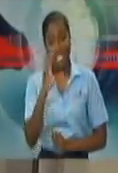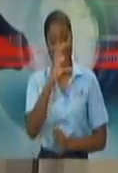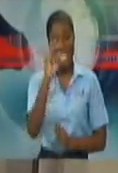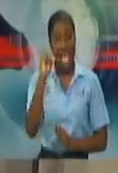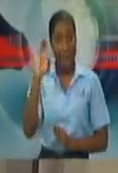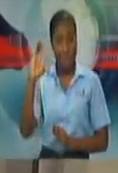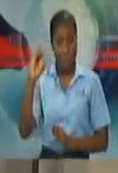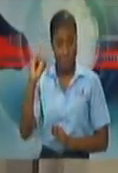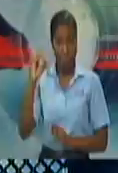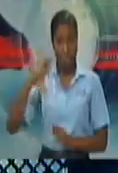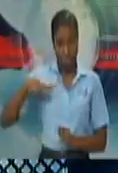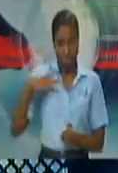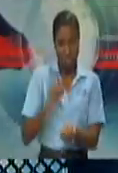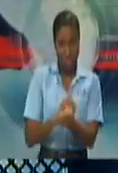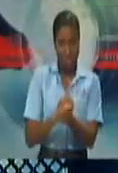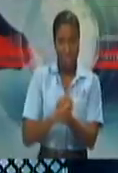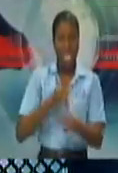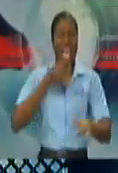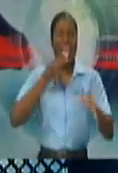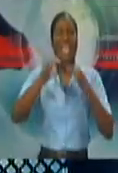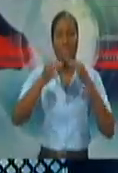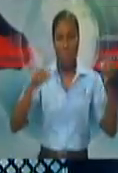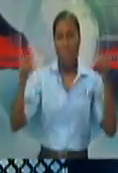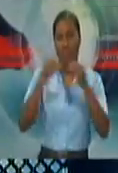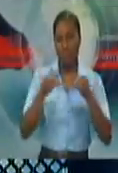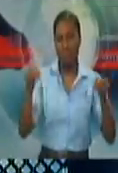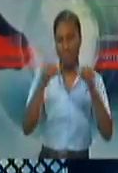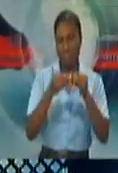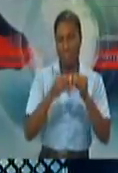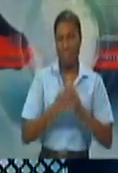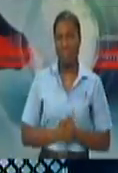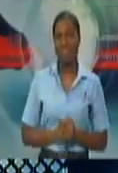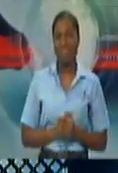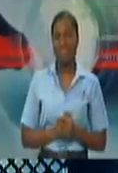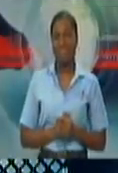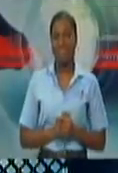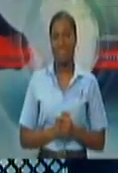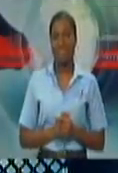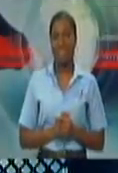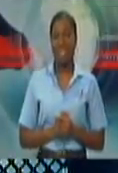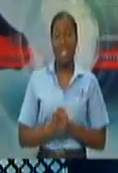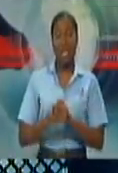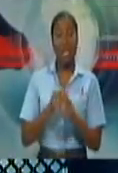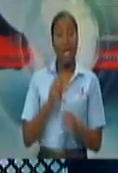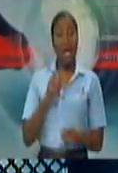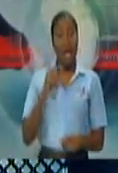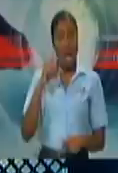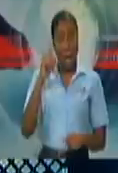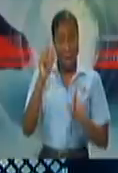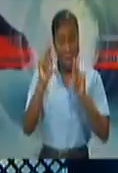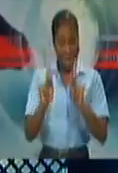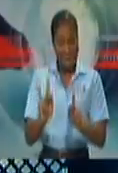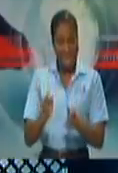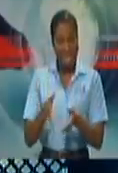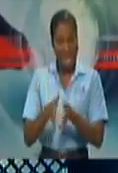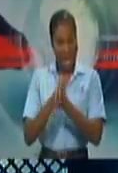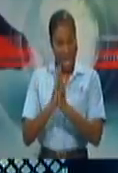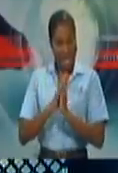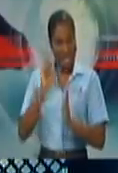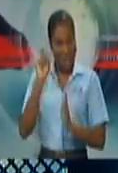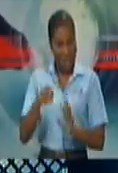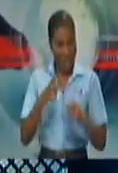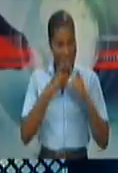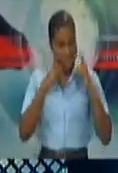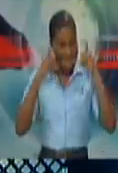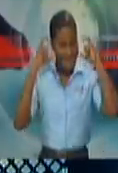far as this goes. Right, so in terms of the question, not wearing masks inside your office